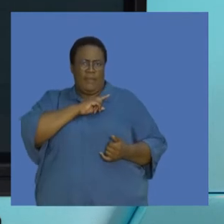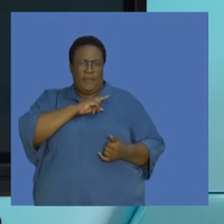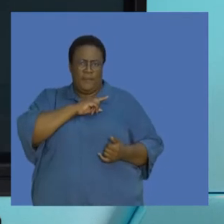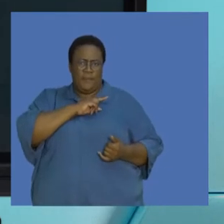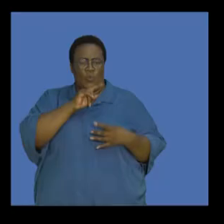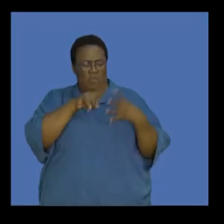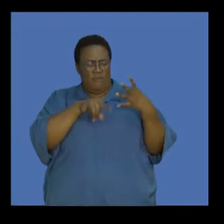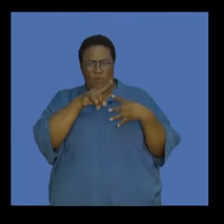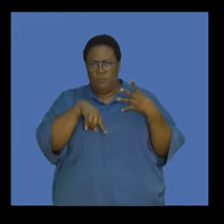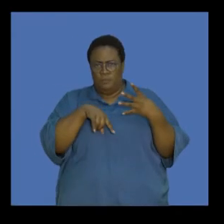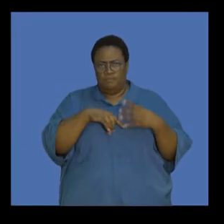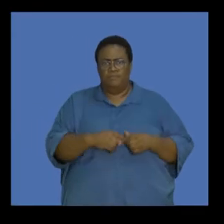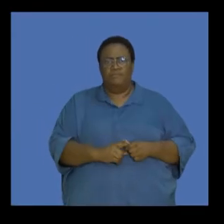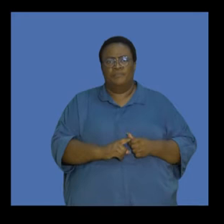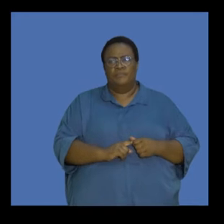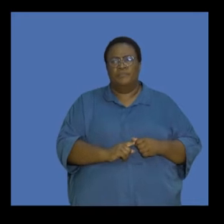Earth as we speak.